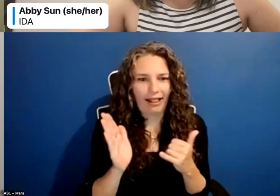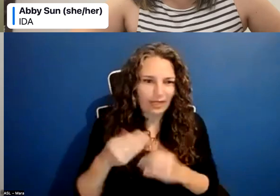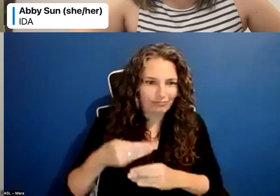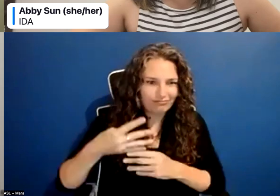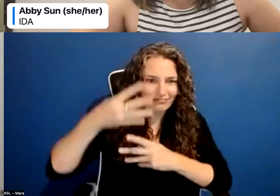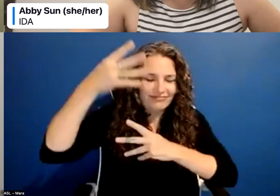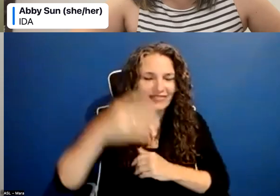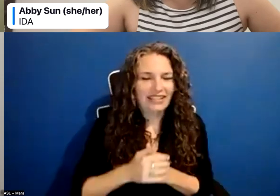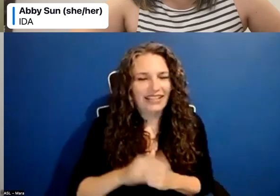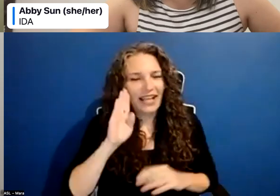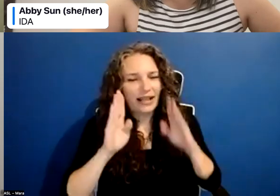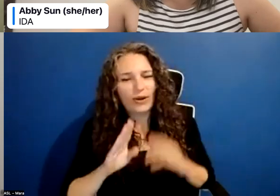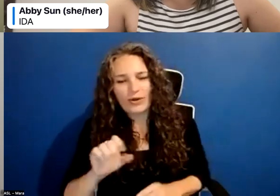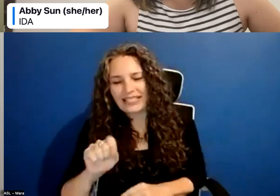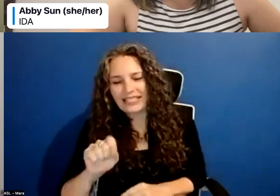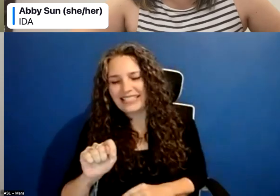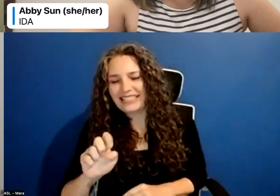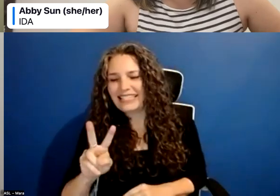Stephen and Robert. Good morning.